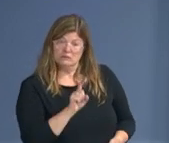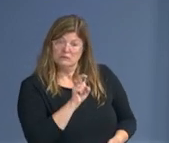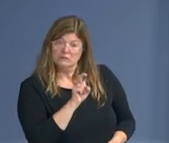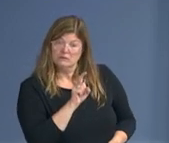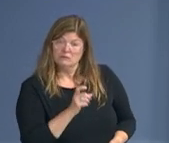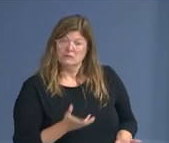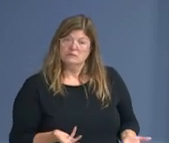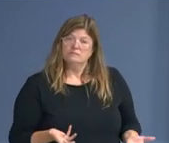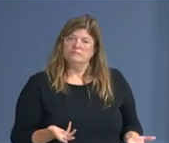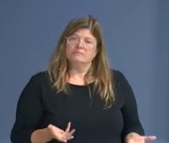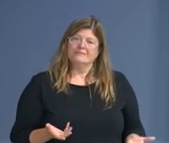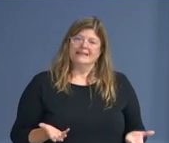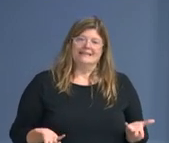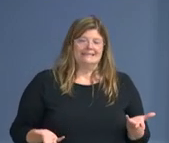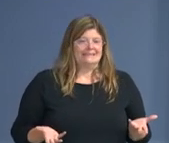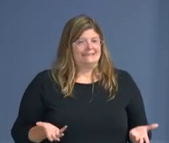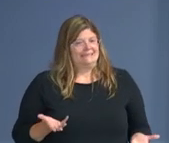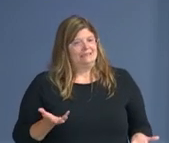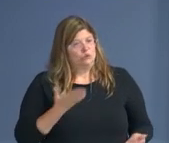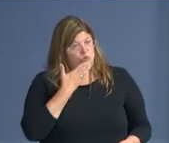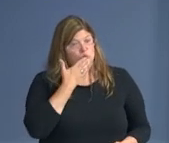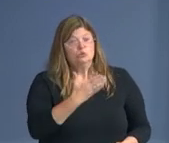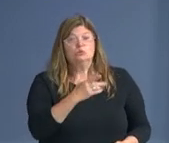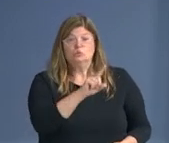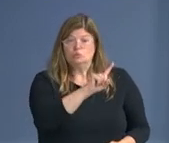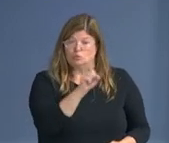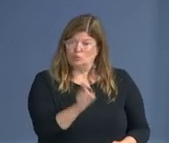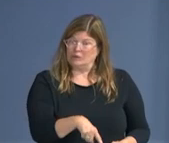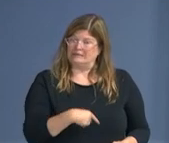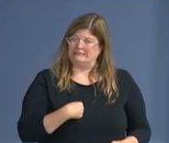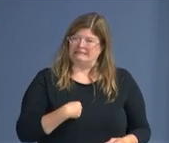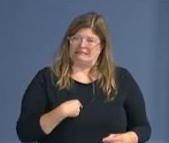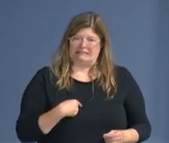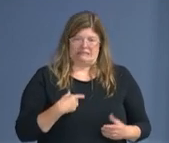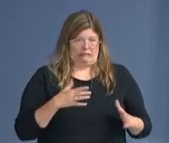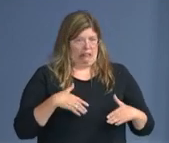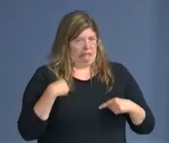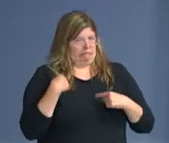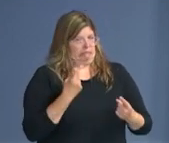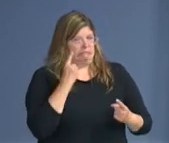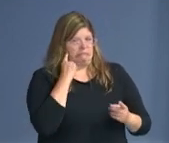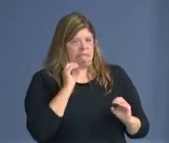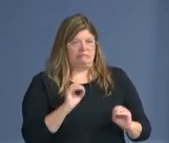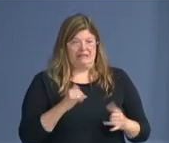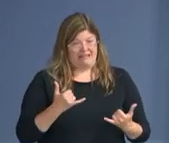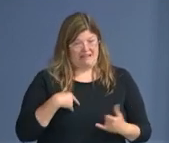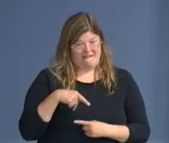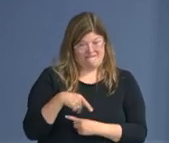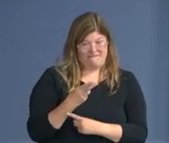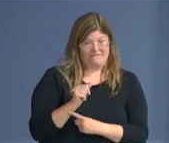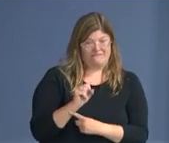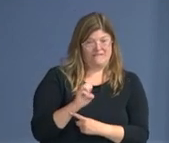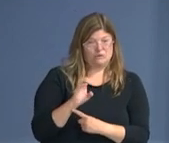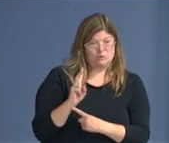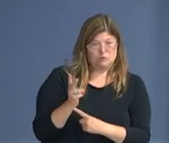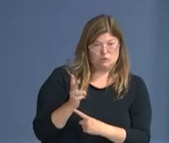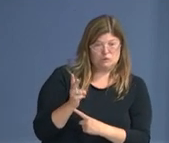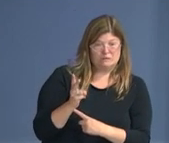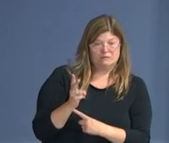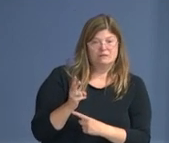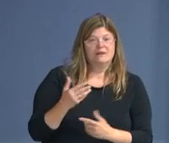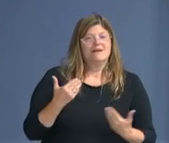activities that we have permitted in phase two, they are not the types of activities that have